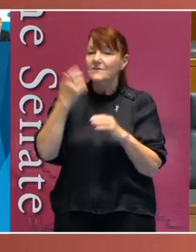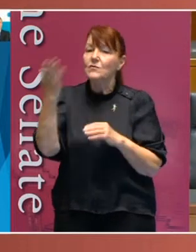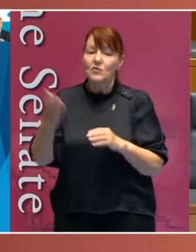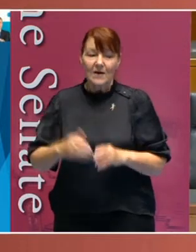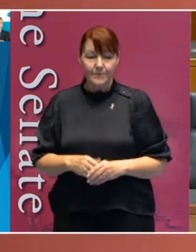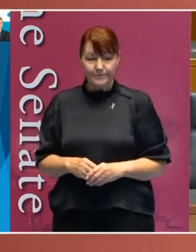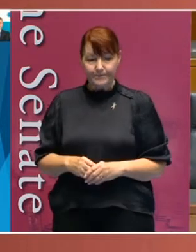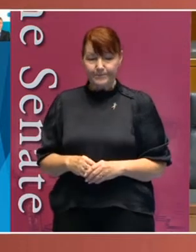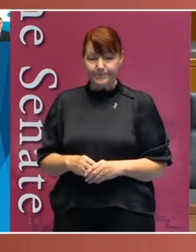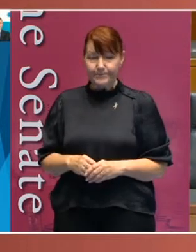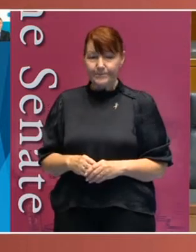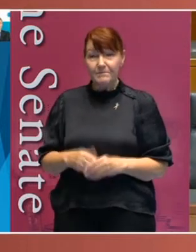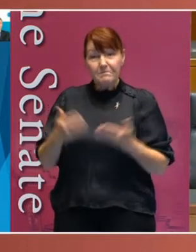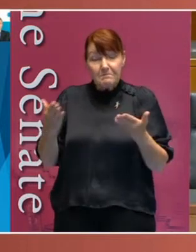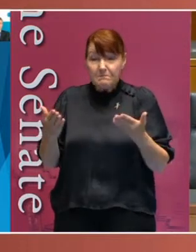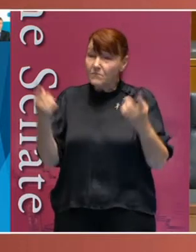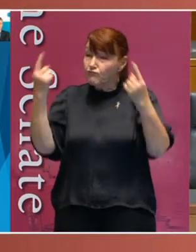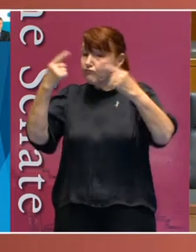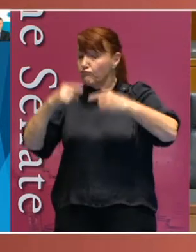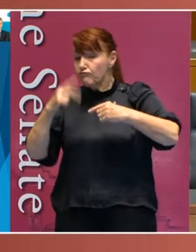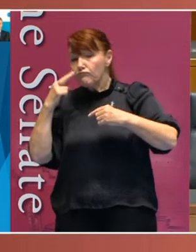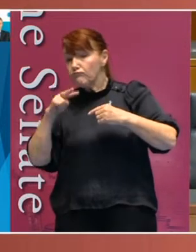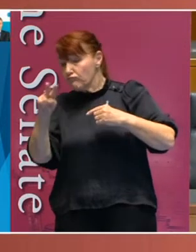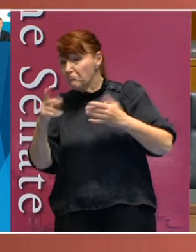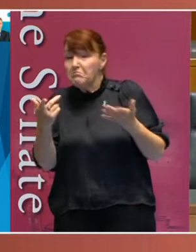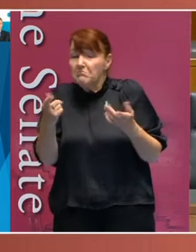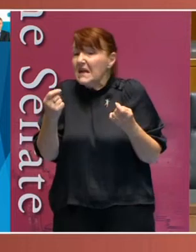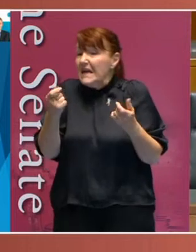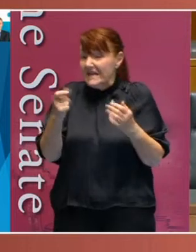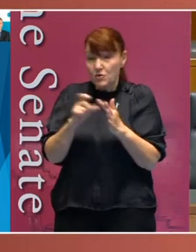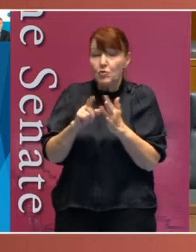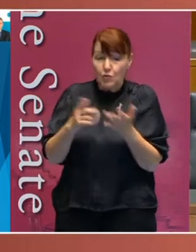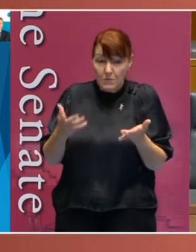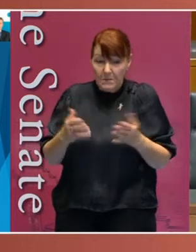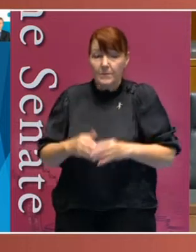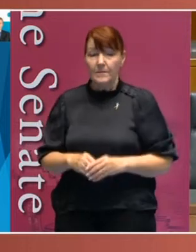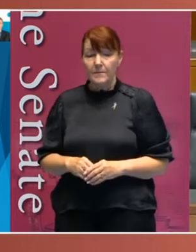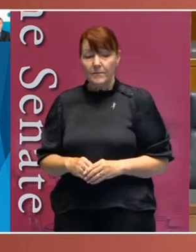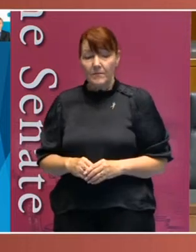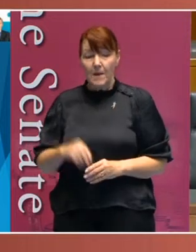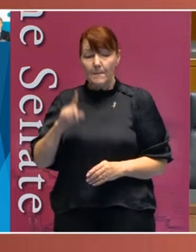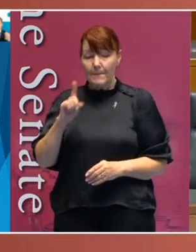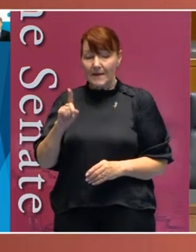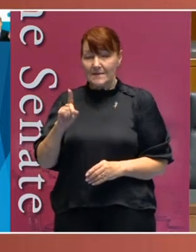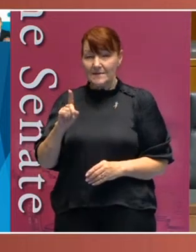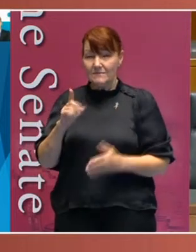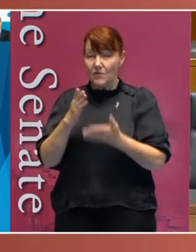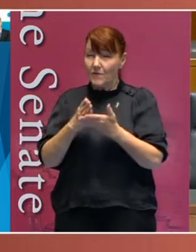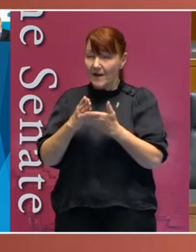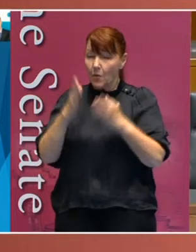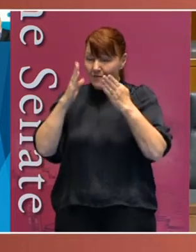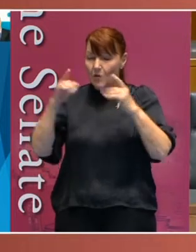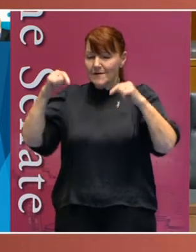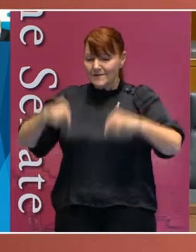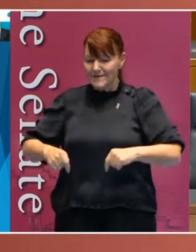That is, in a sense, easy to do. But instead, I want to focus on the